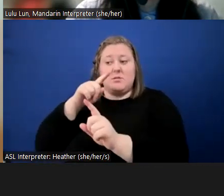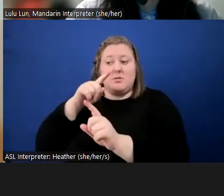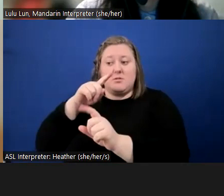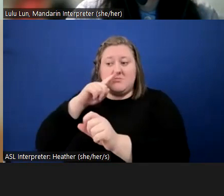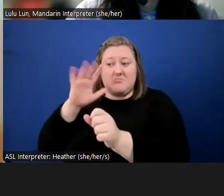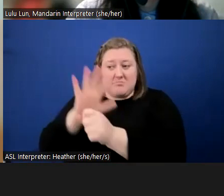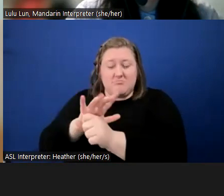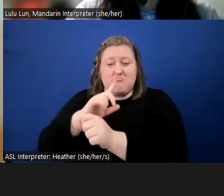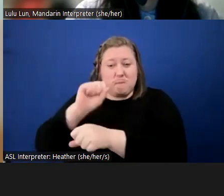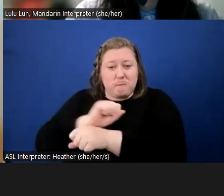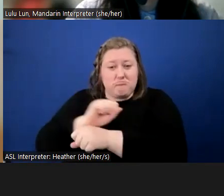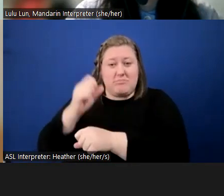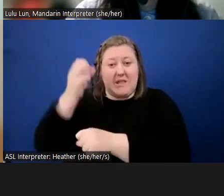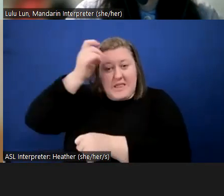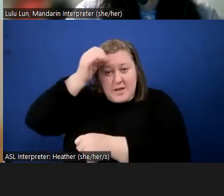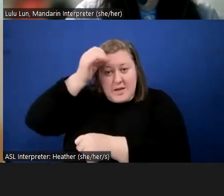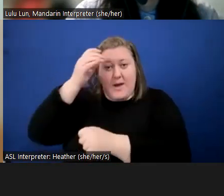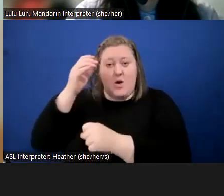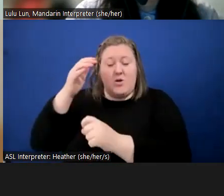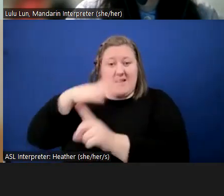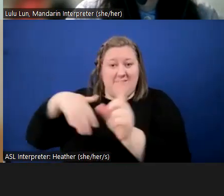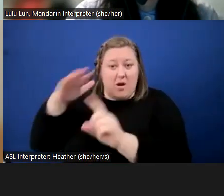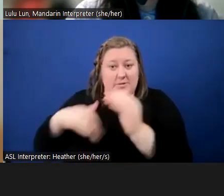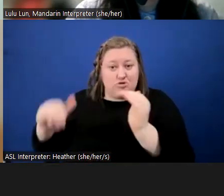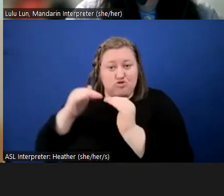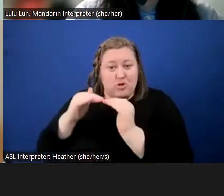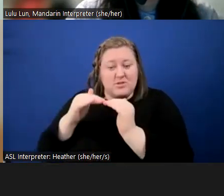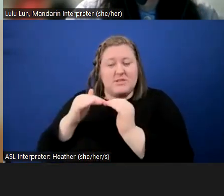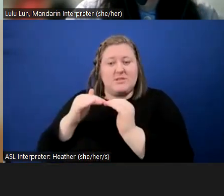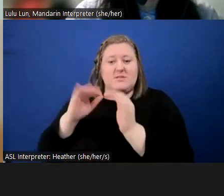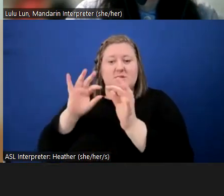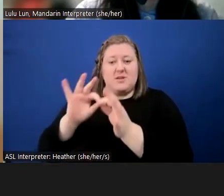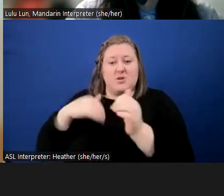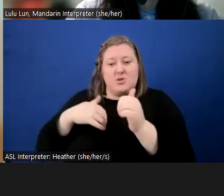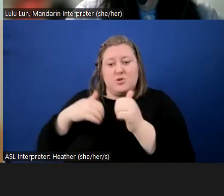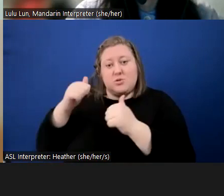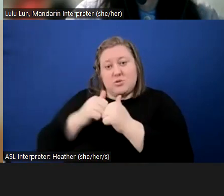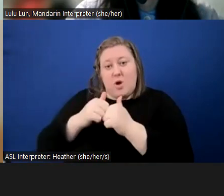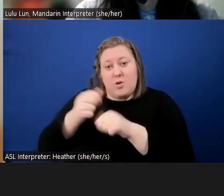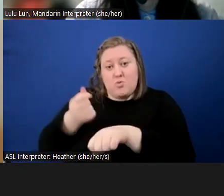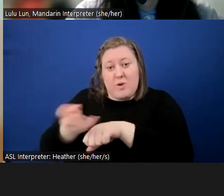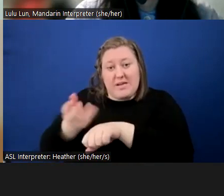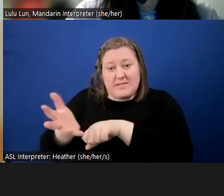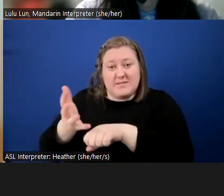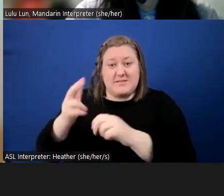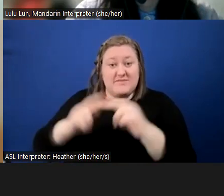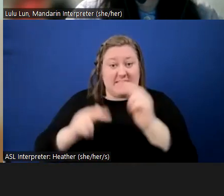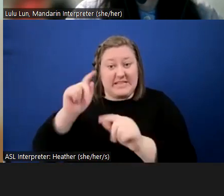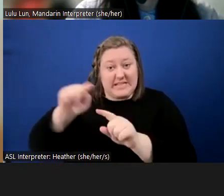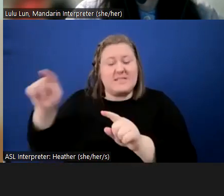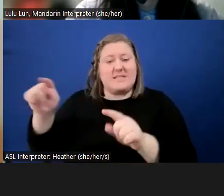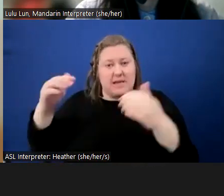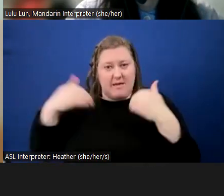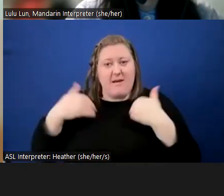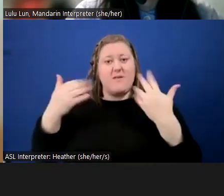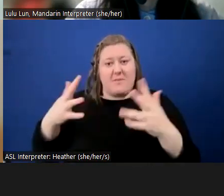consideration of environmental justice when looking at solid waste facilities. There are a number of solid waste